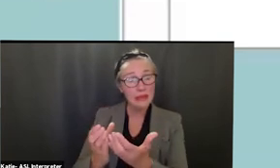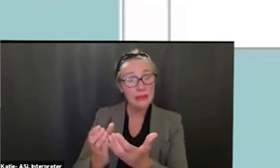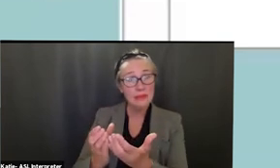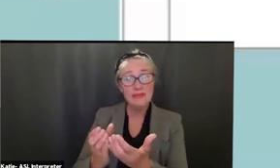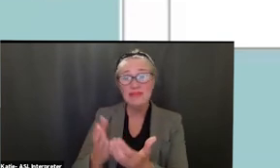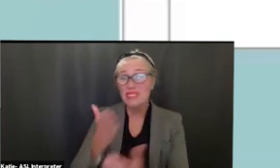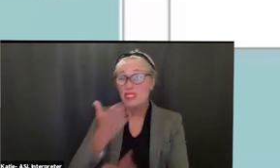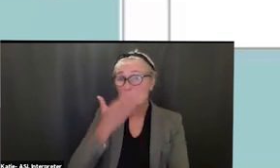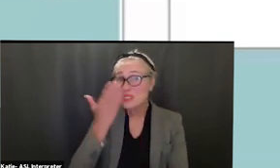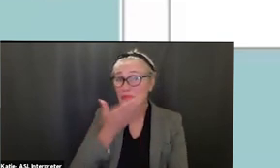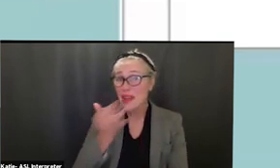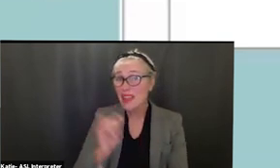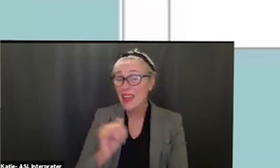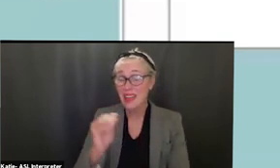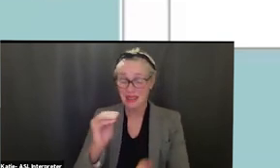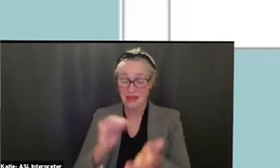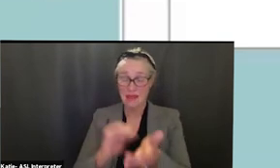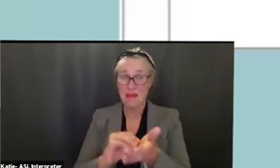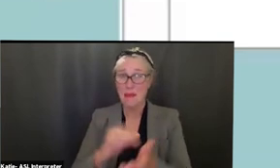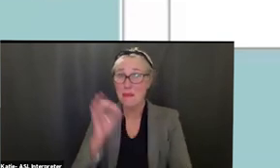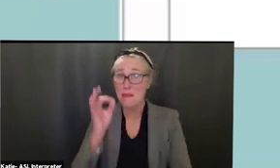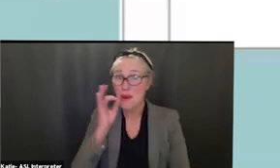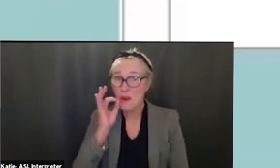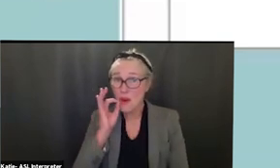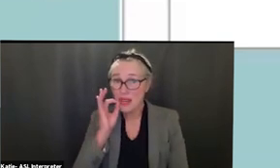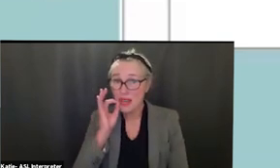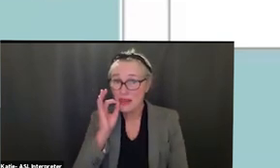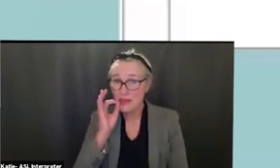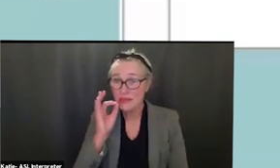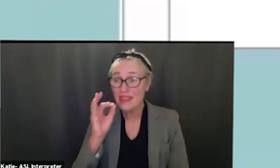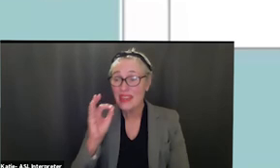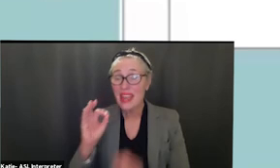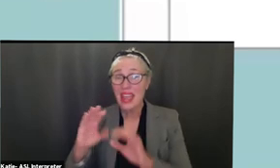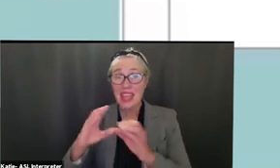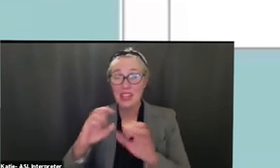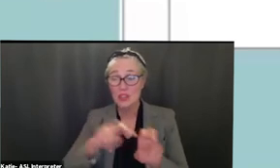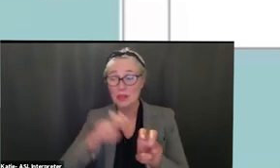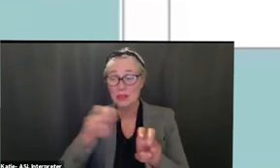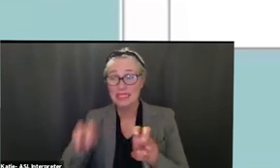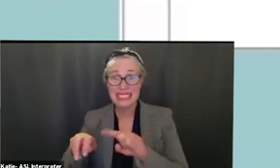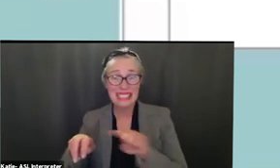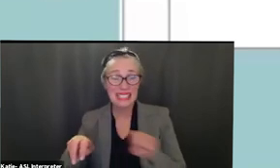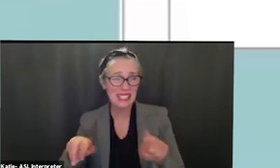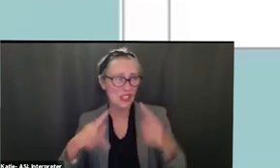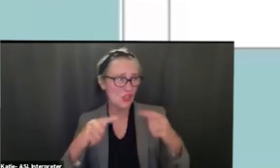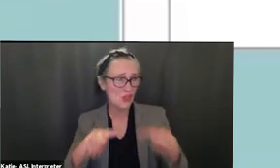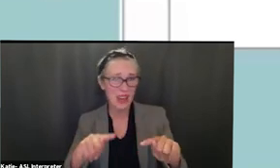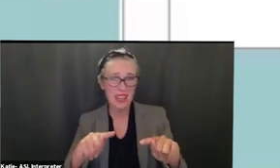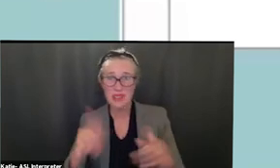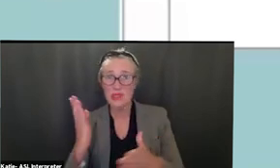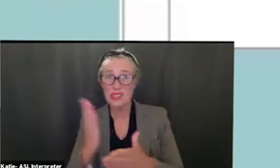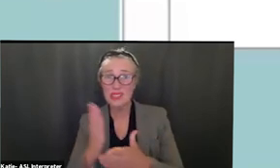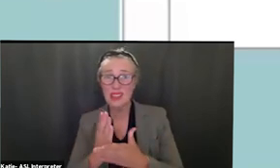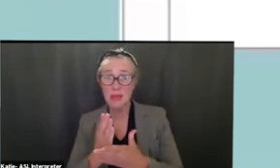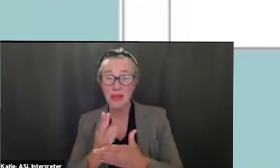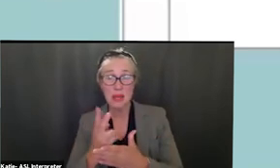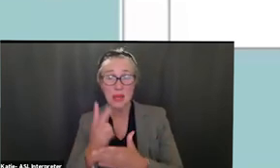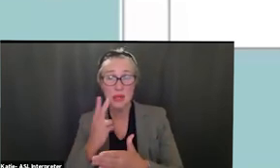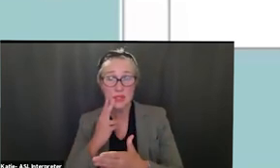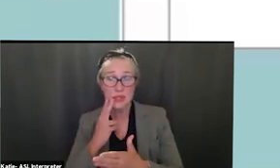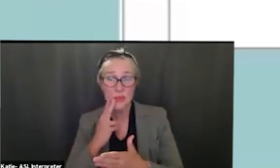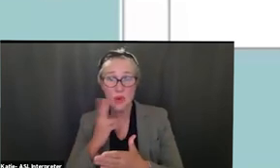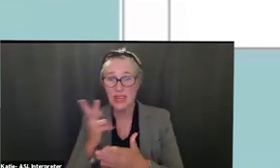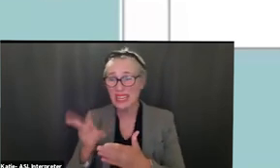like marijuana and your classmate sitting next to you is trying to stop smoking you're actually